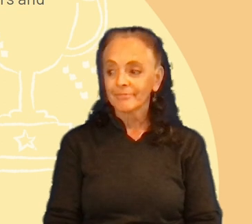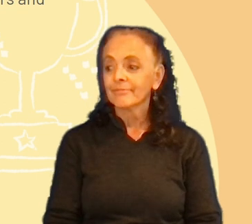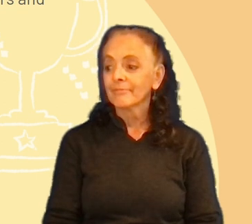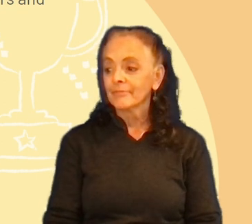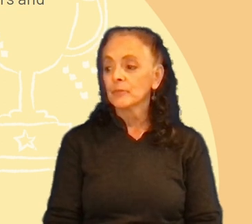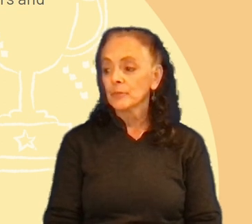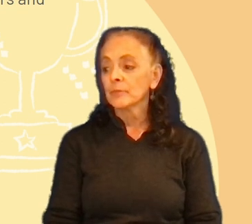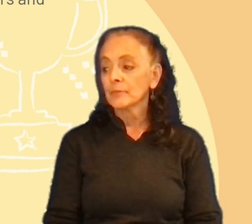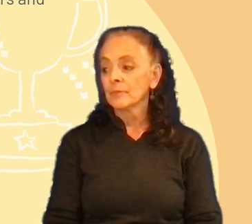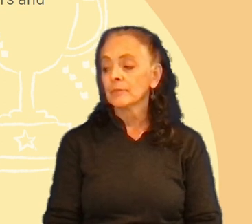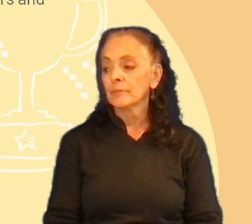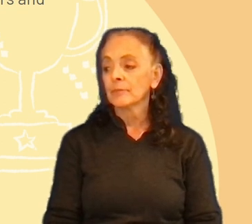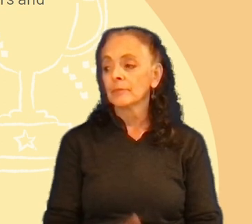uh,